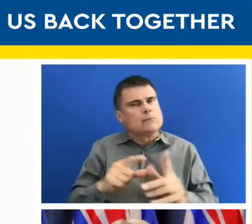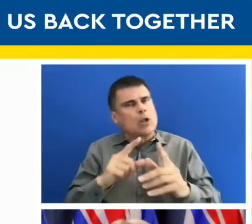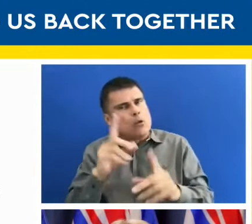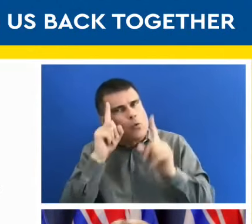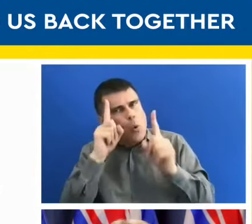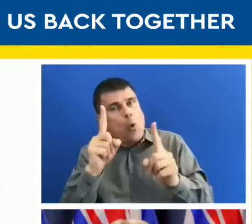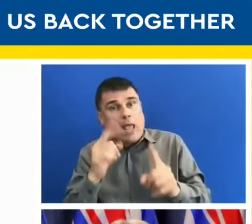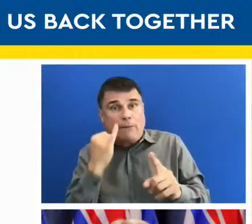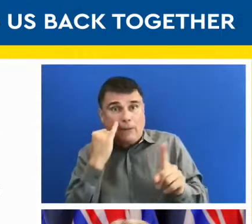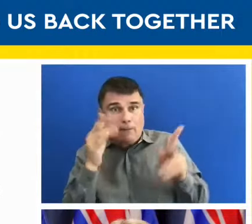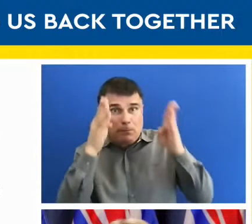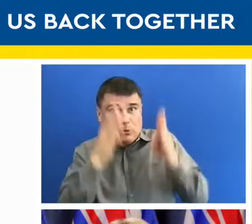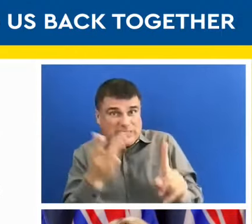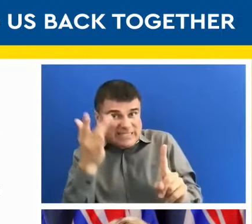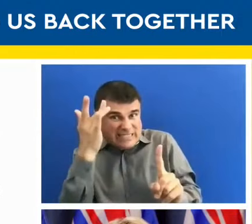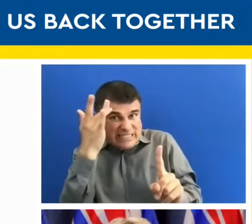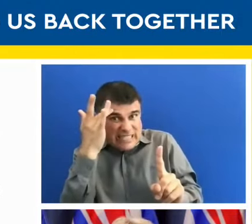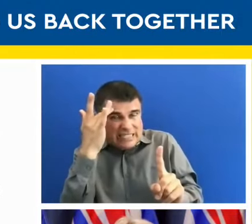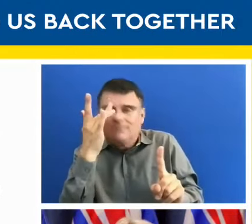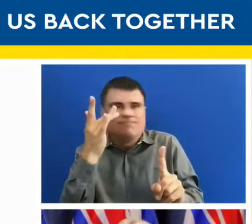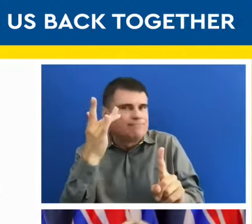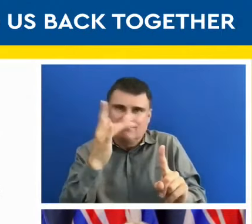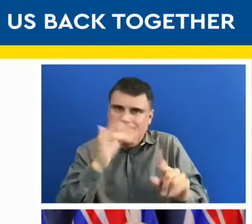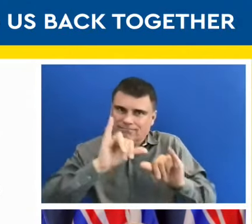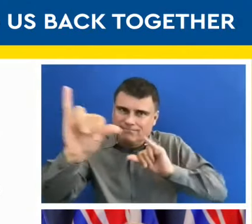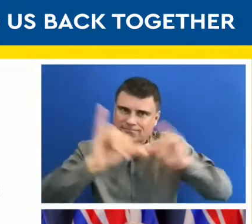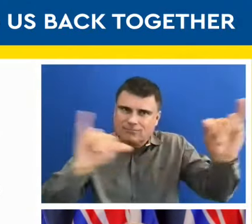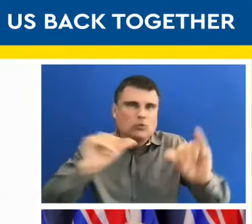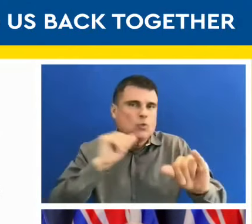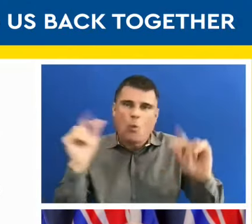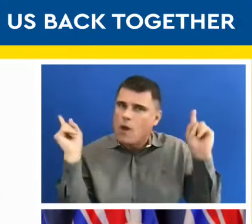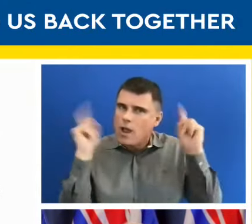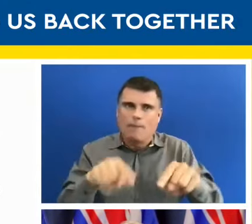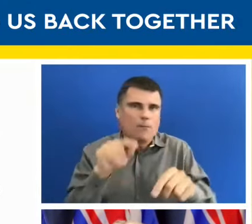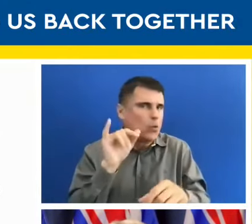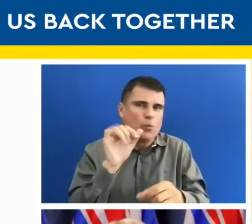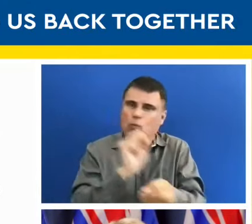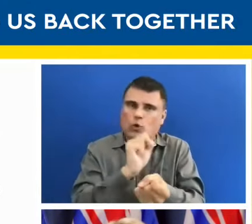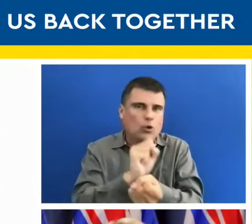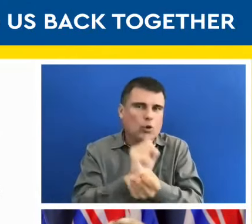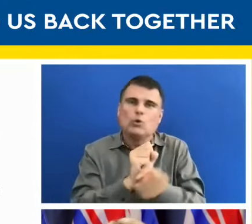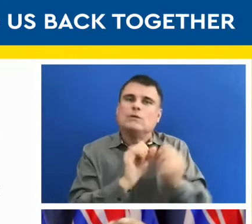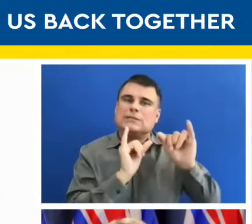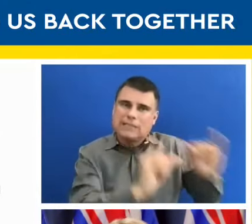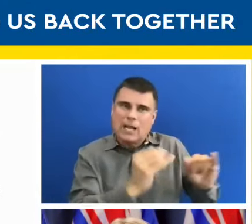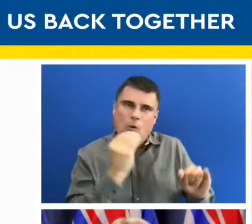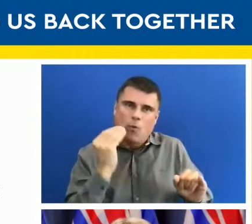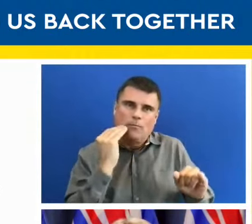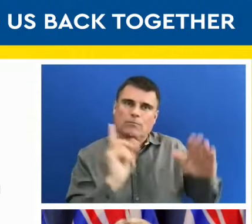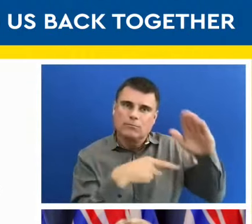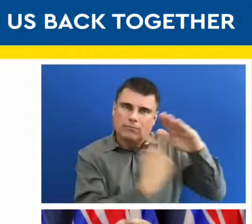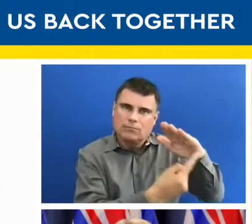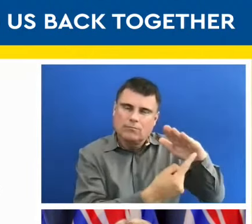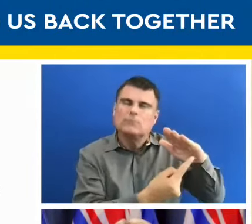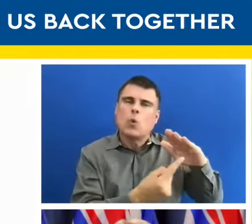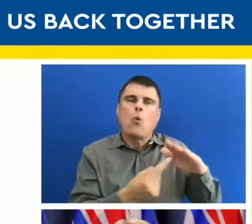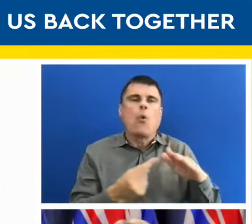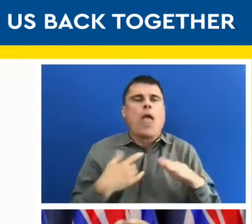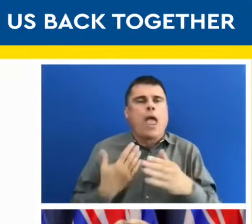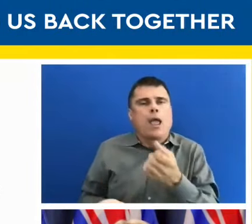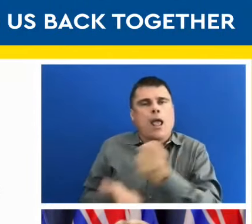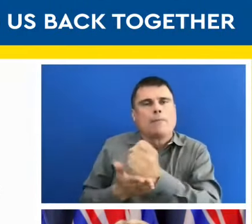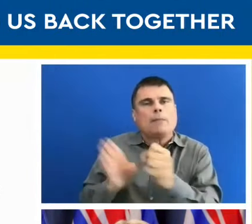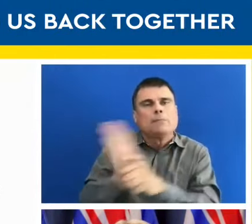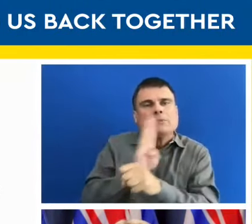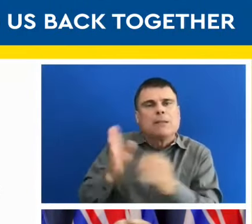away from others and to stay away from work. And there's a whole bunch of processes that are involved in that. We know that there are some and we've identified those